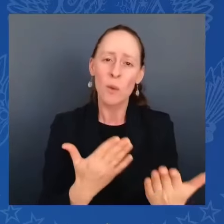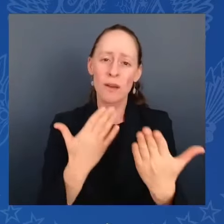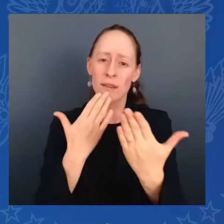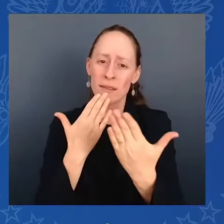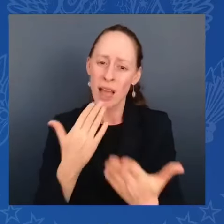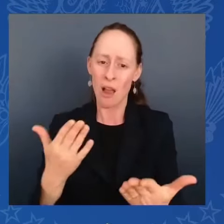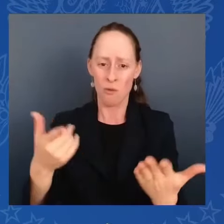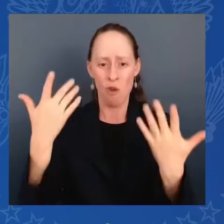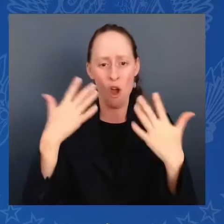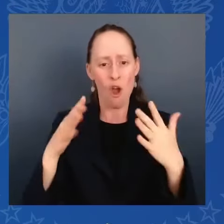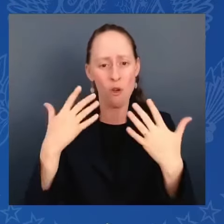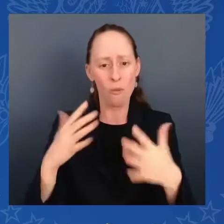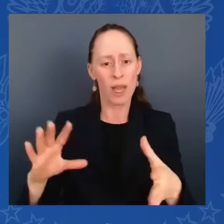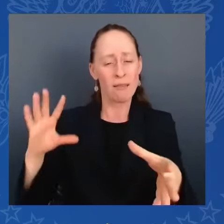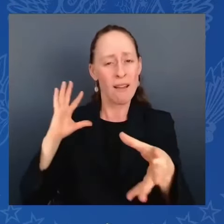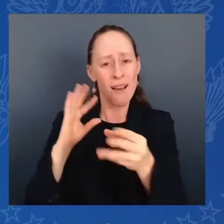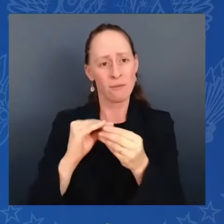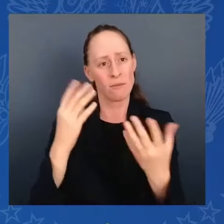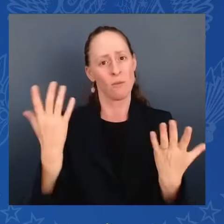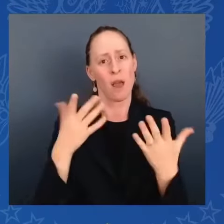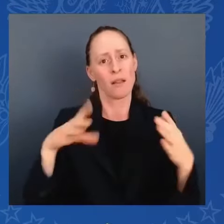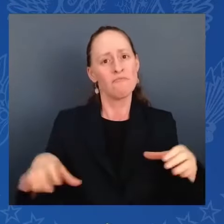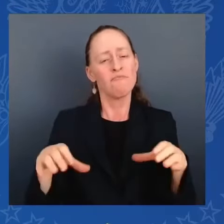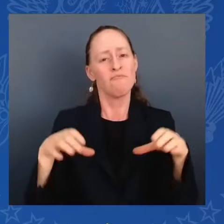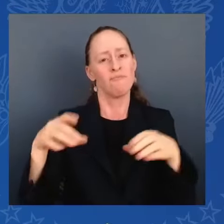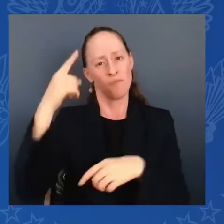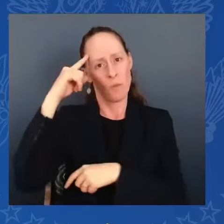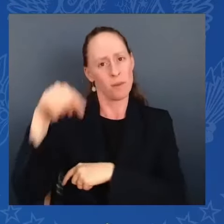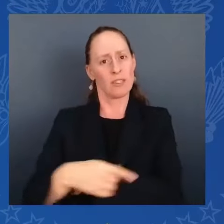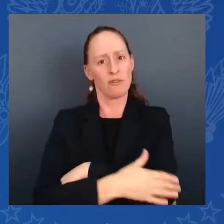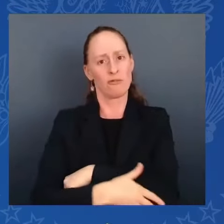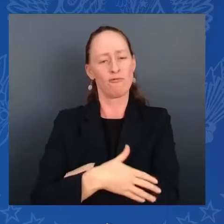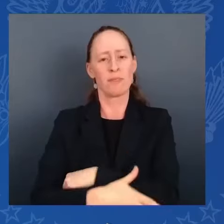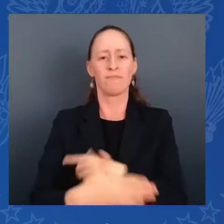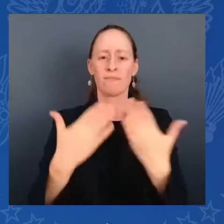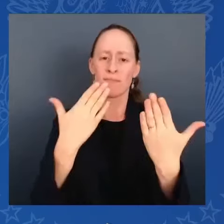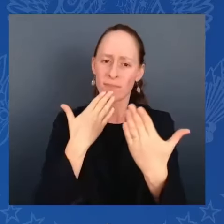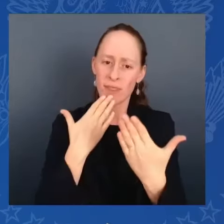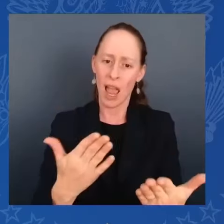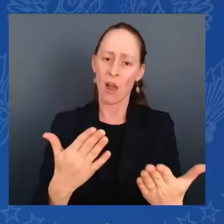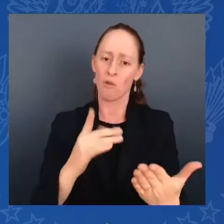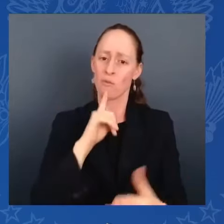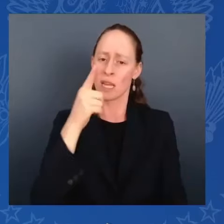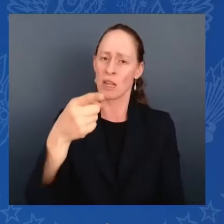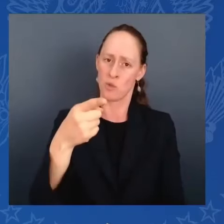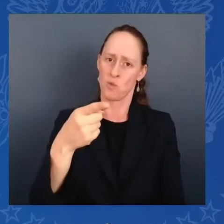of our military and for helping preserve the independence that we celebrate today.